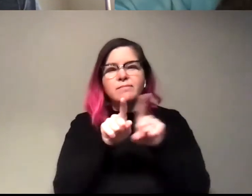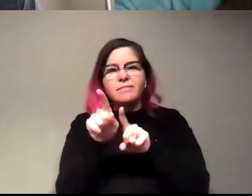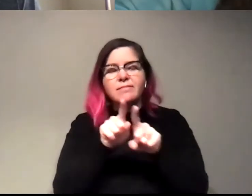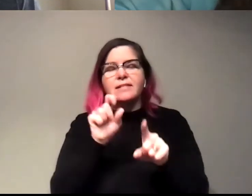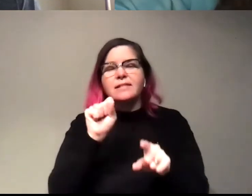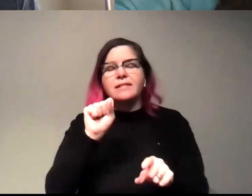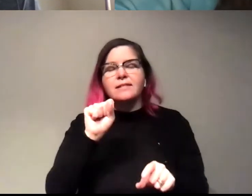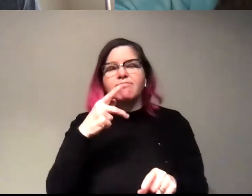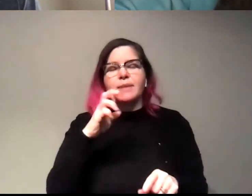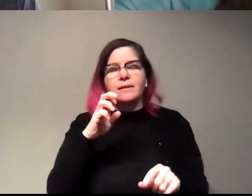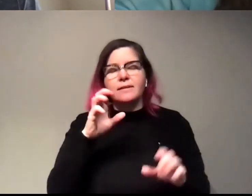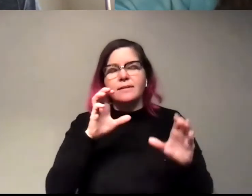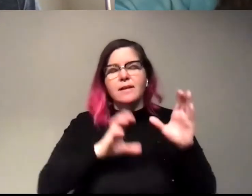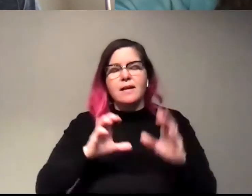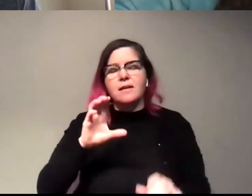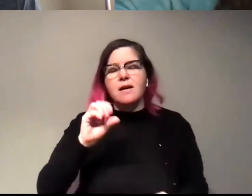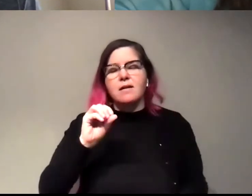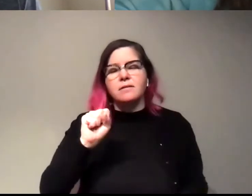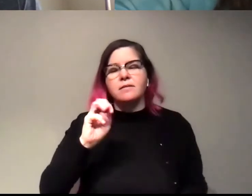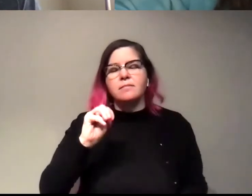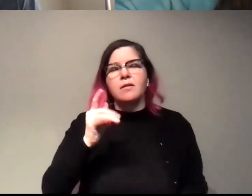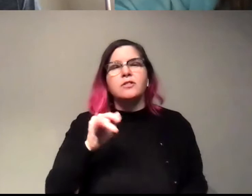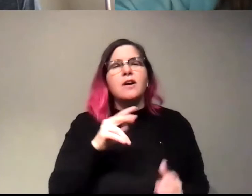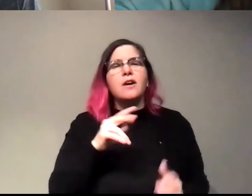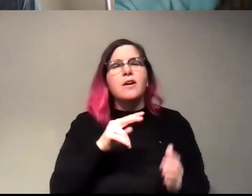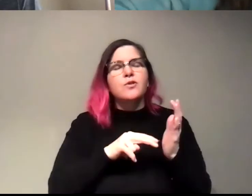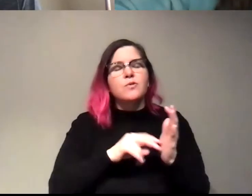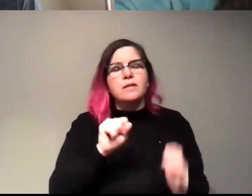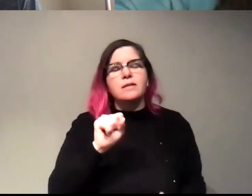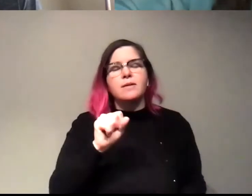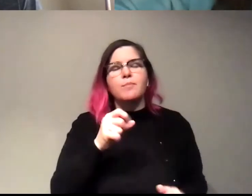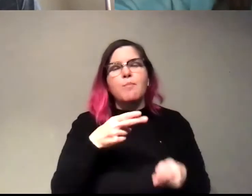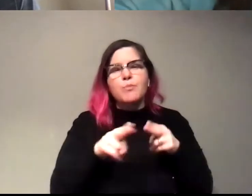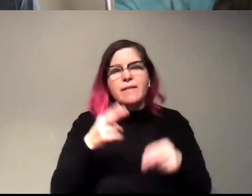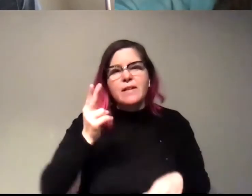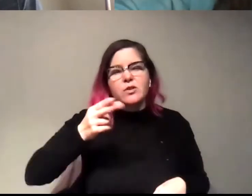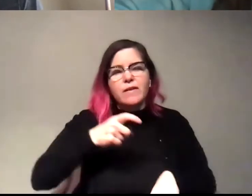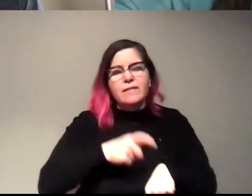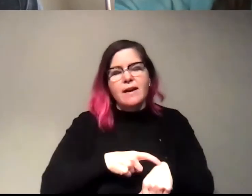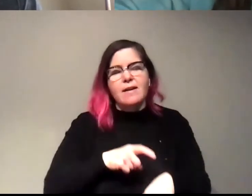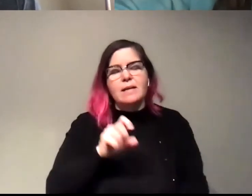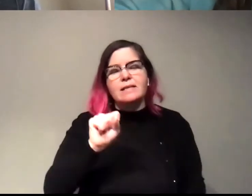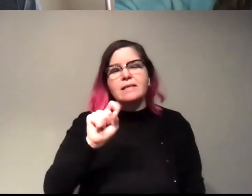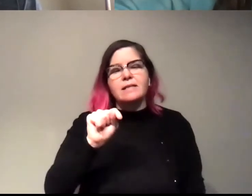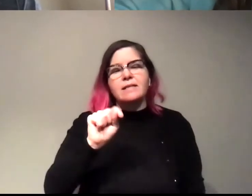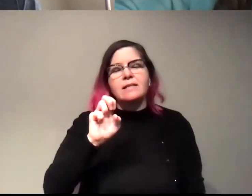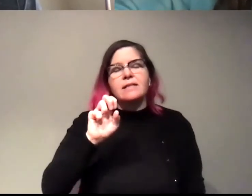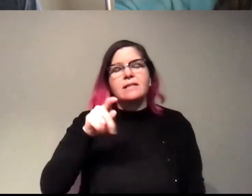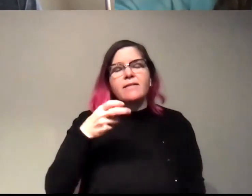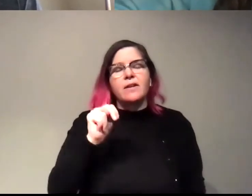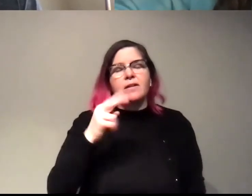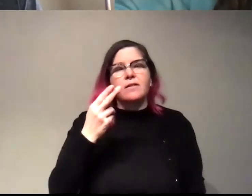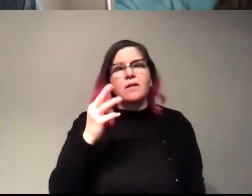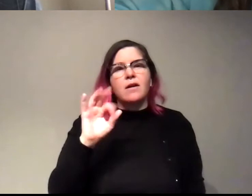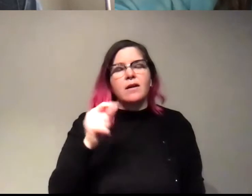elementary school, I read the book by Stephen Hawking, a brief history of time. Uh, it happened to be on a, on like a